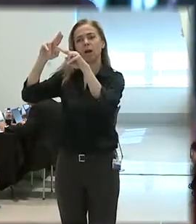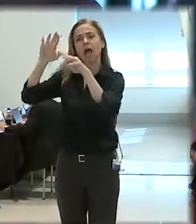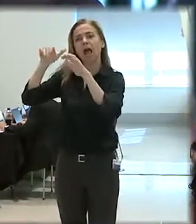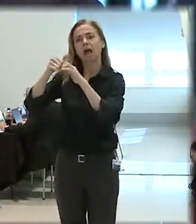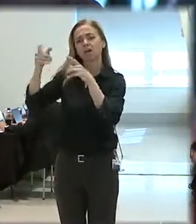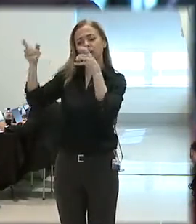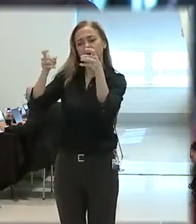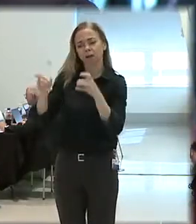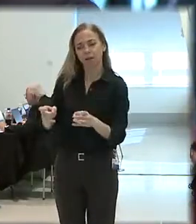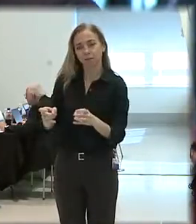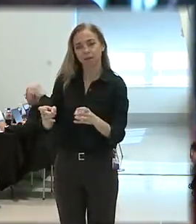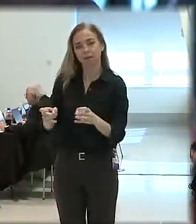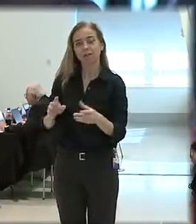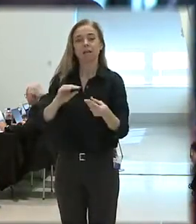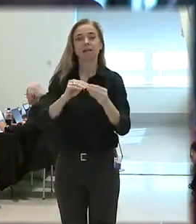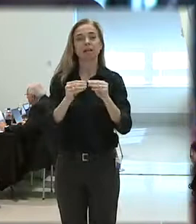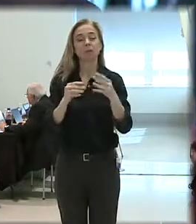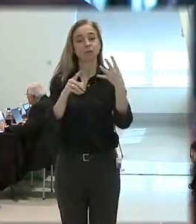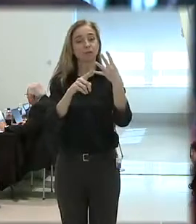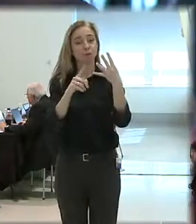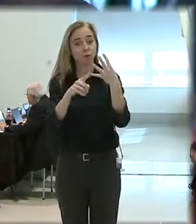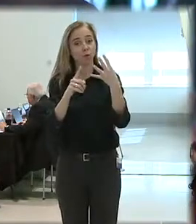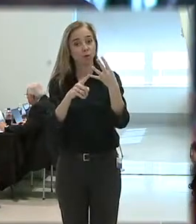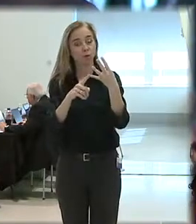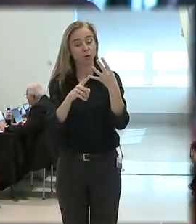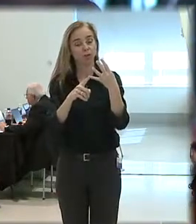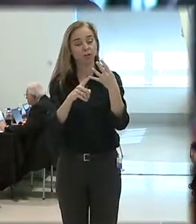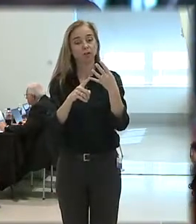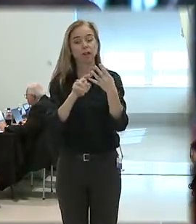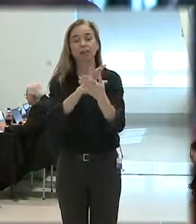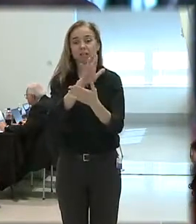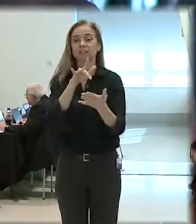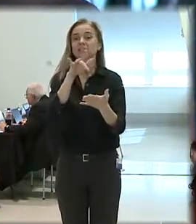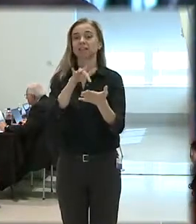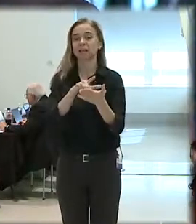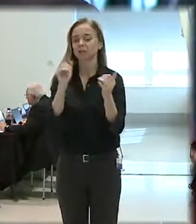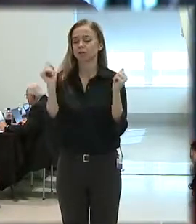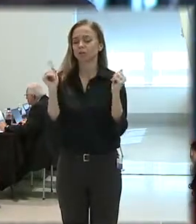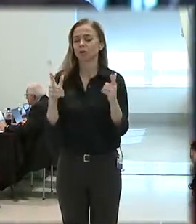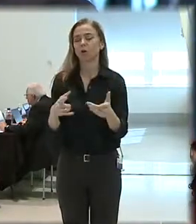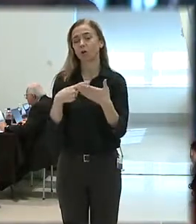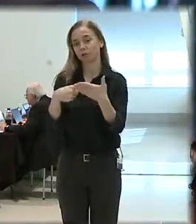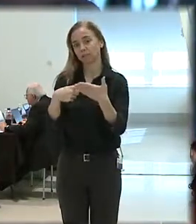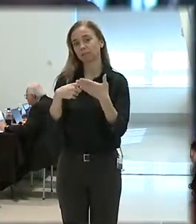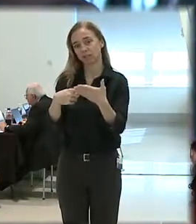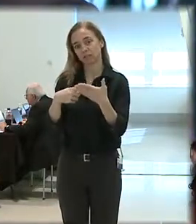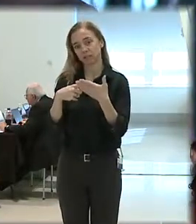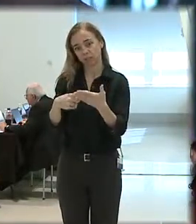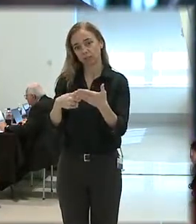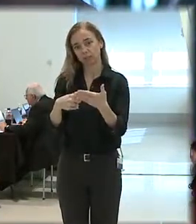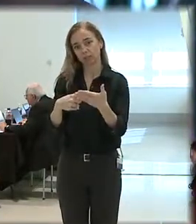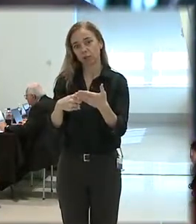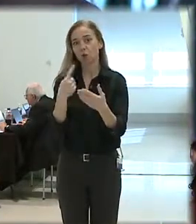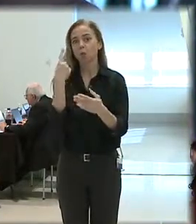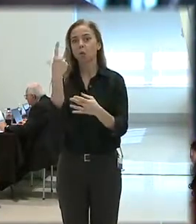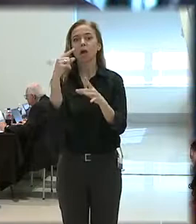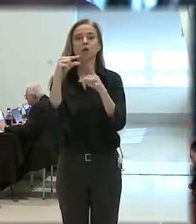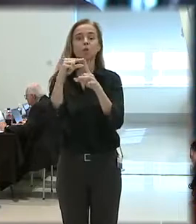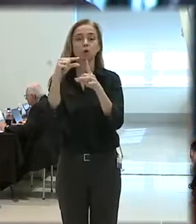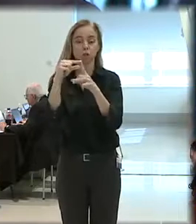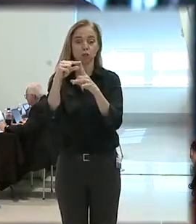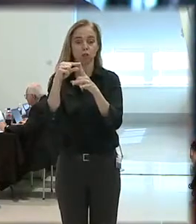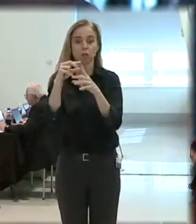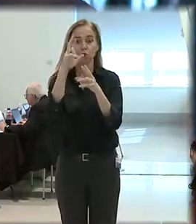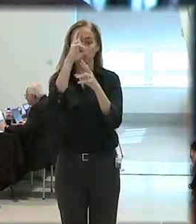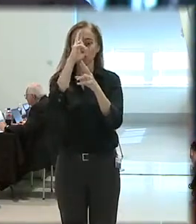back down? Number four, and probably at the center of all of these discussions, is one word, and that